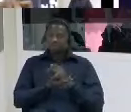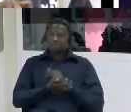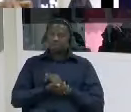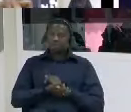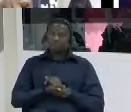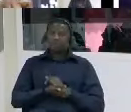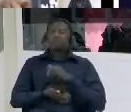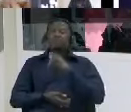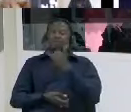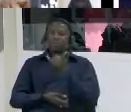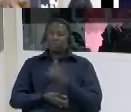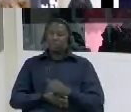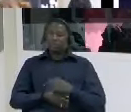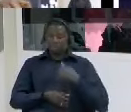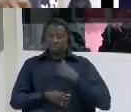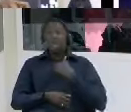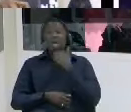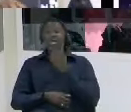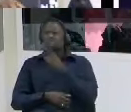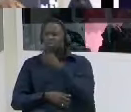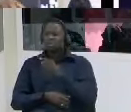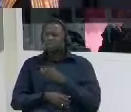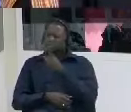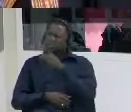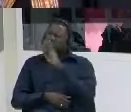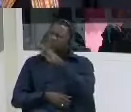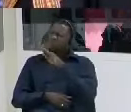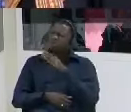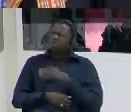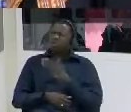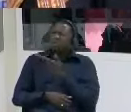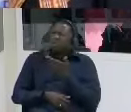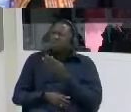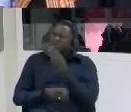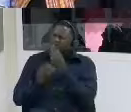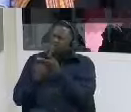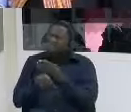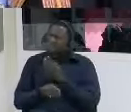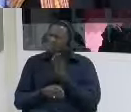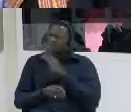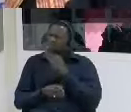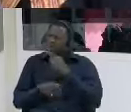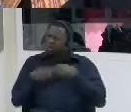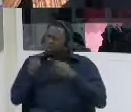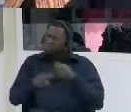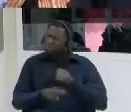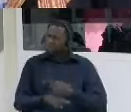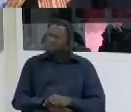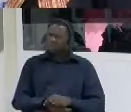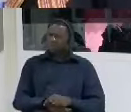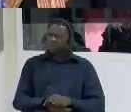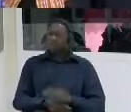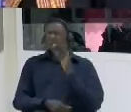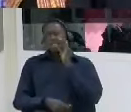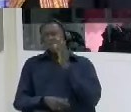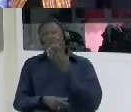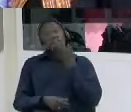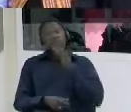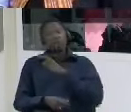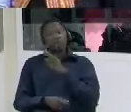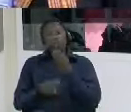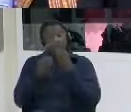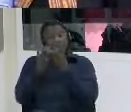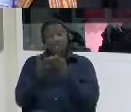i did ask him because i said boy why should you do this why should you say so he said if i don't say they will kill me